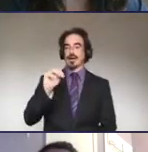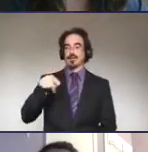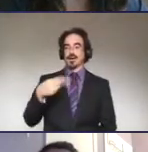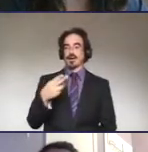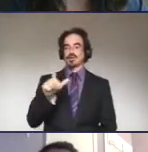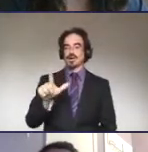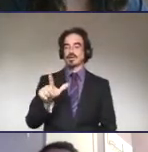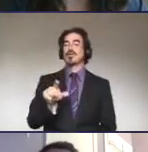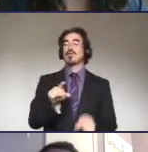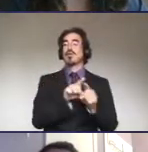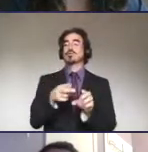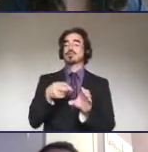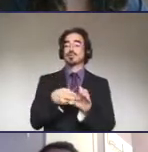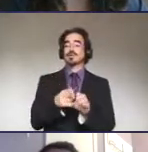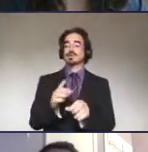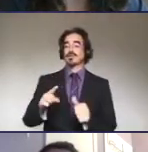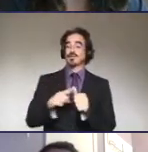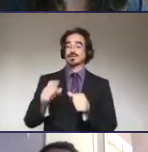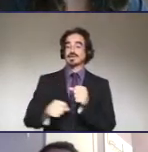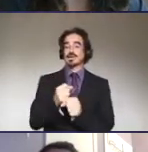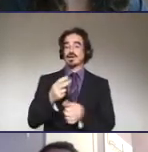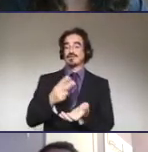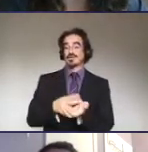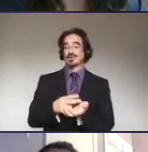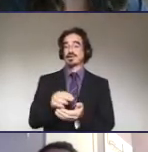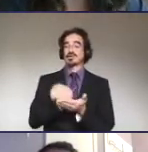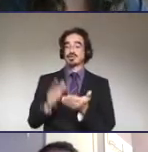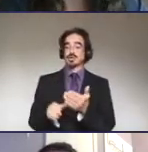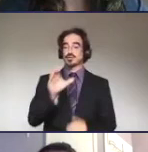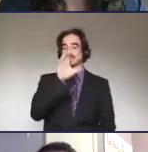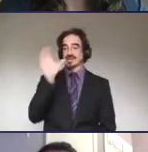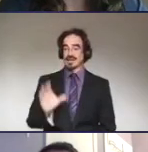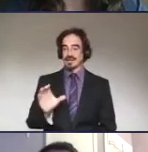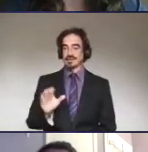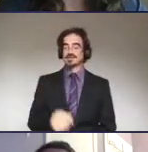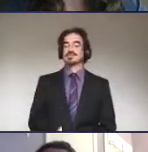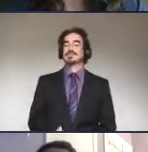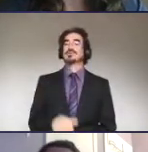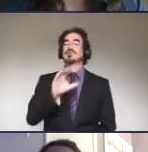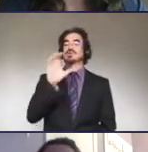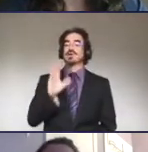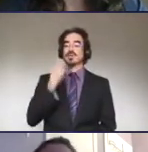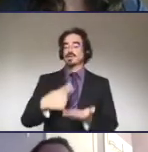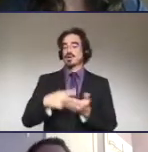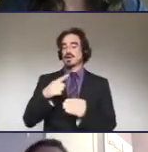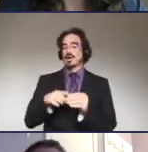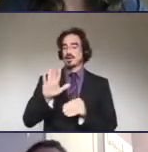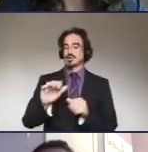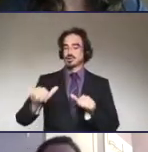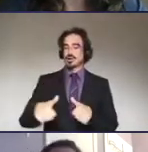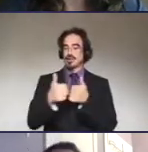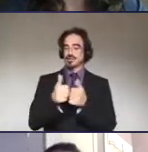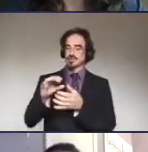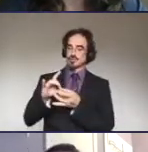Also joining us is incoming first-year veterinary student Christina Wetzel. Christina will talk with us about the challenges she's facing surrounding